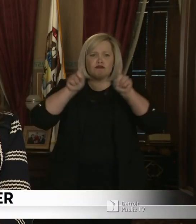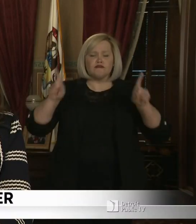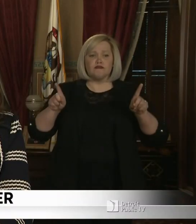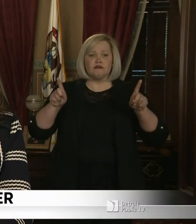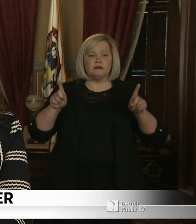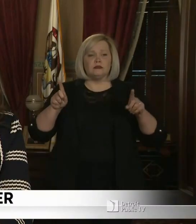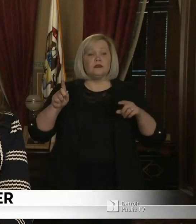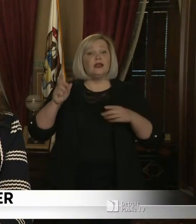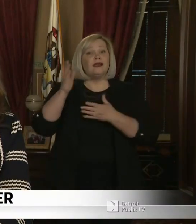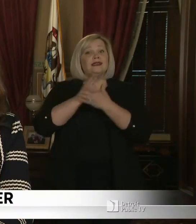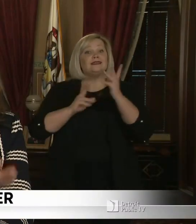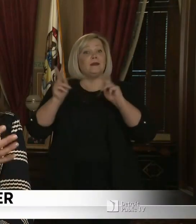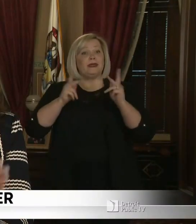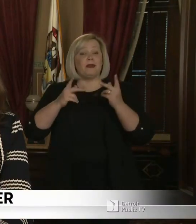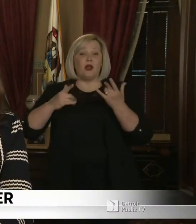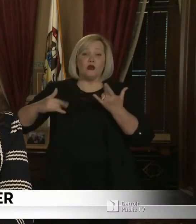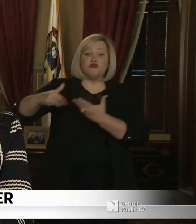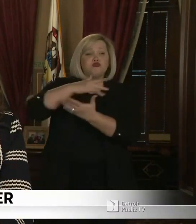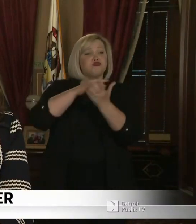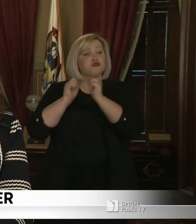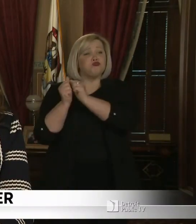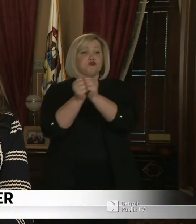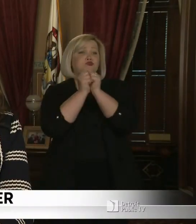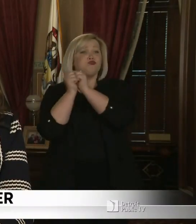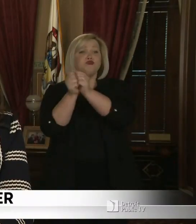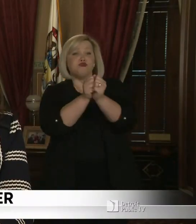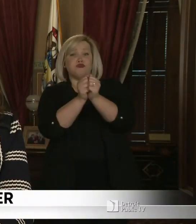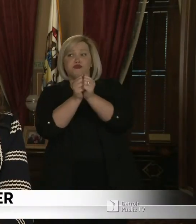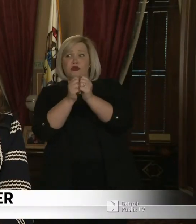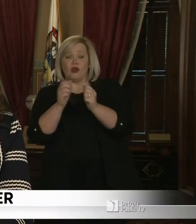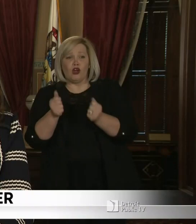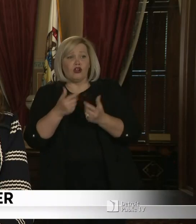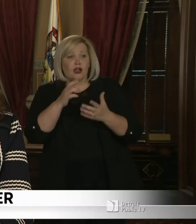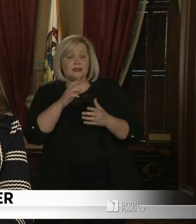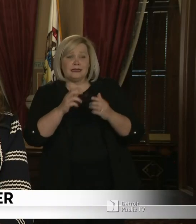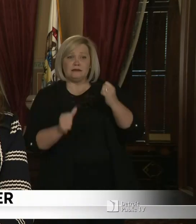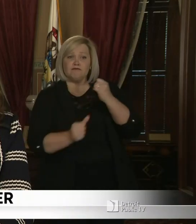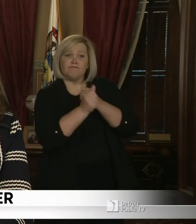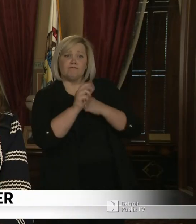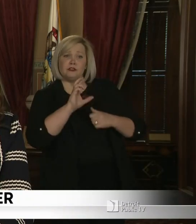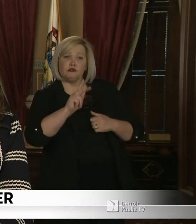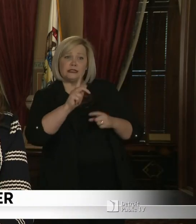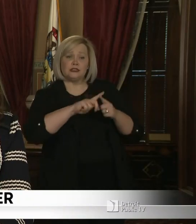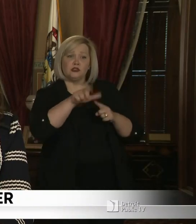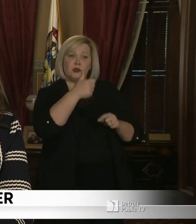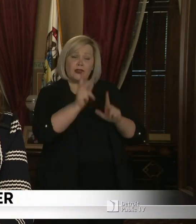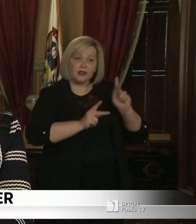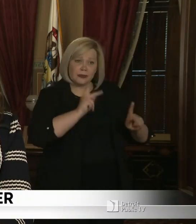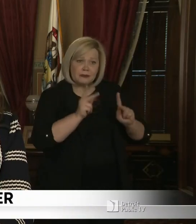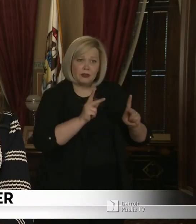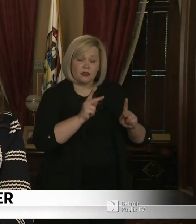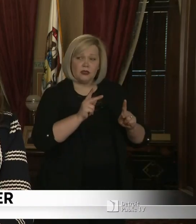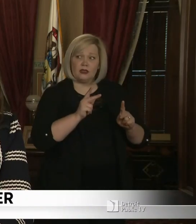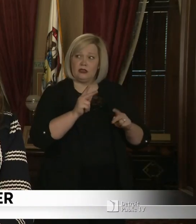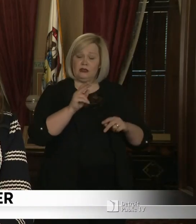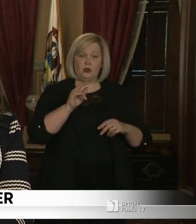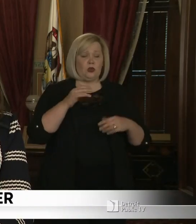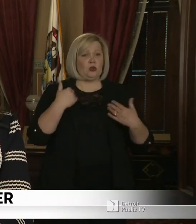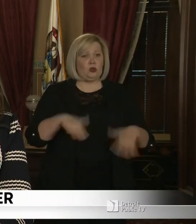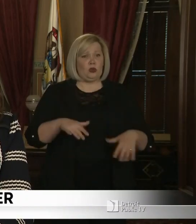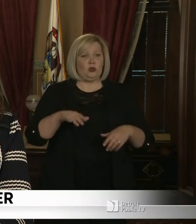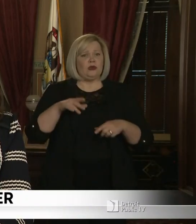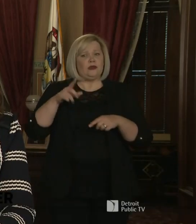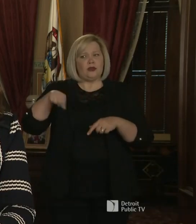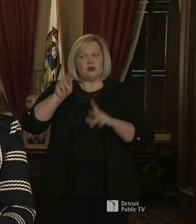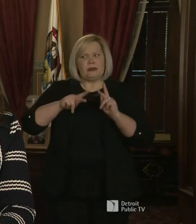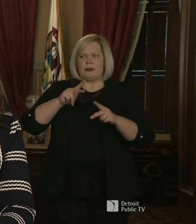congregating and and flouting the order are putting others at risk and that it is incredibly misinformed